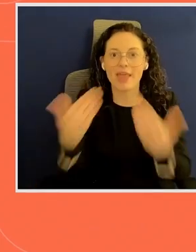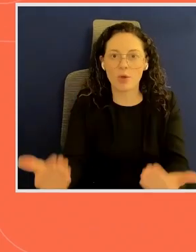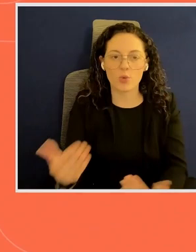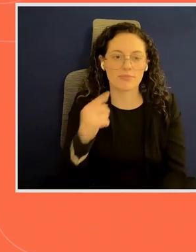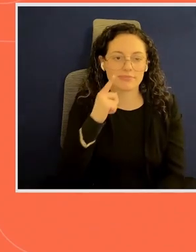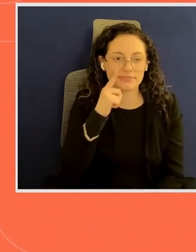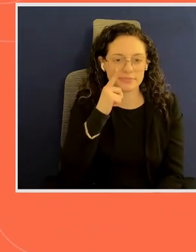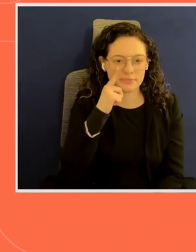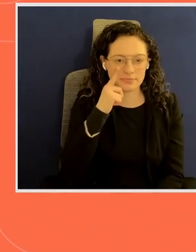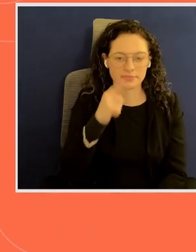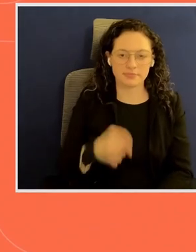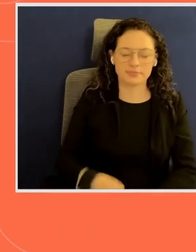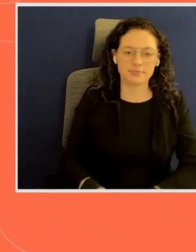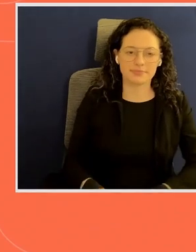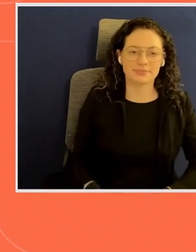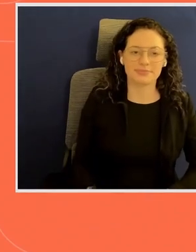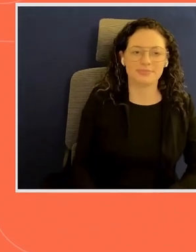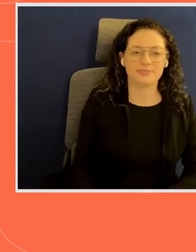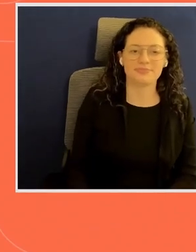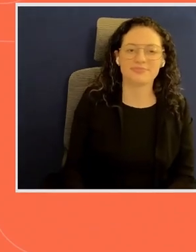Thank you so much, Indah.